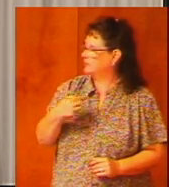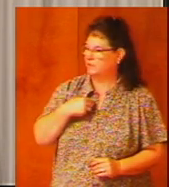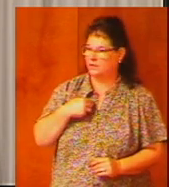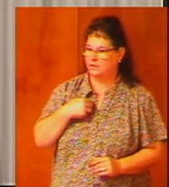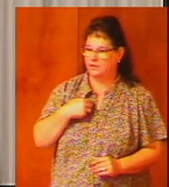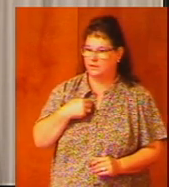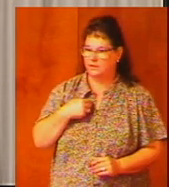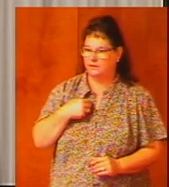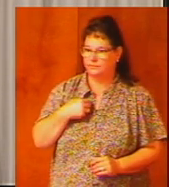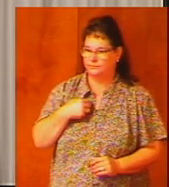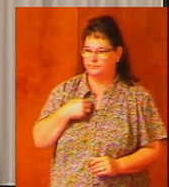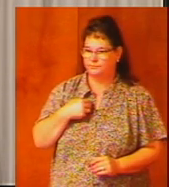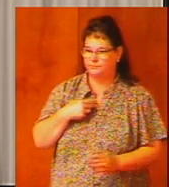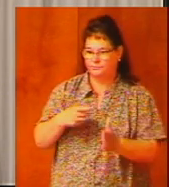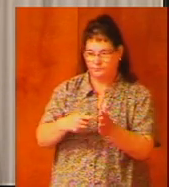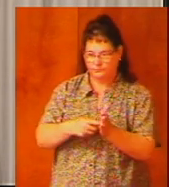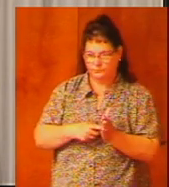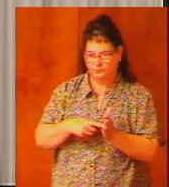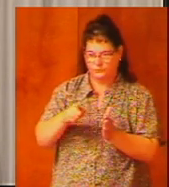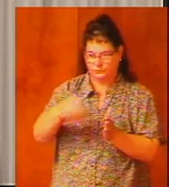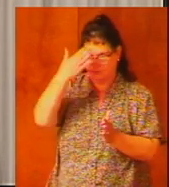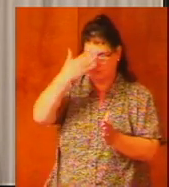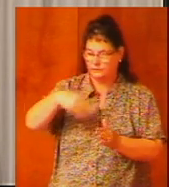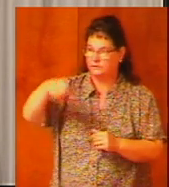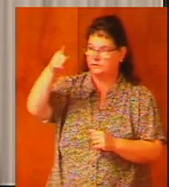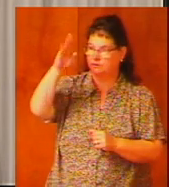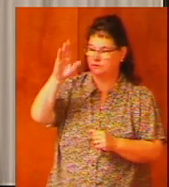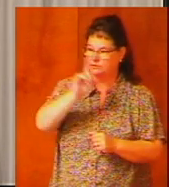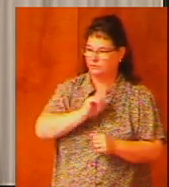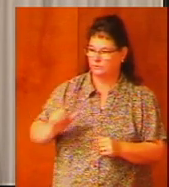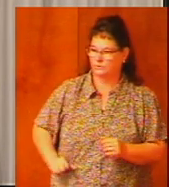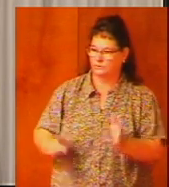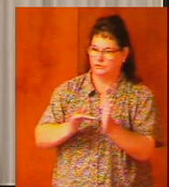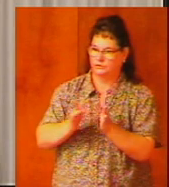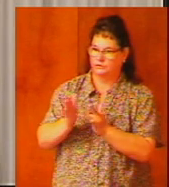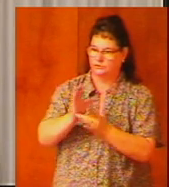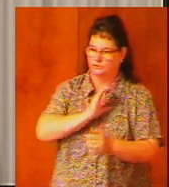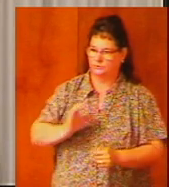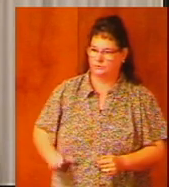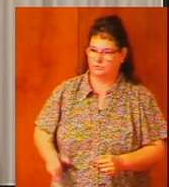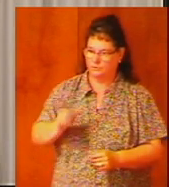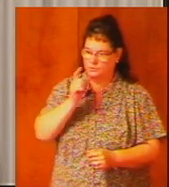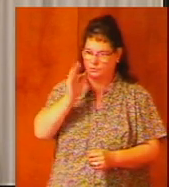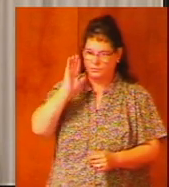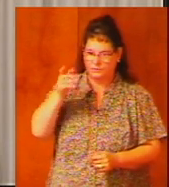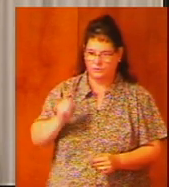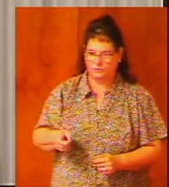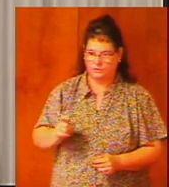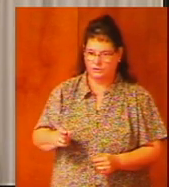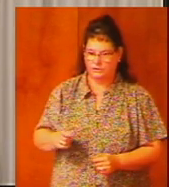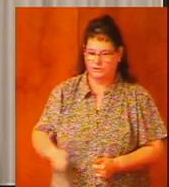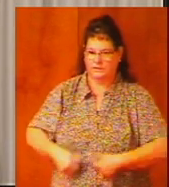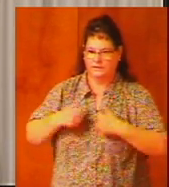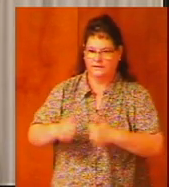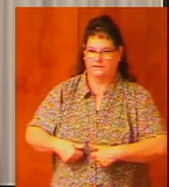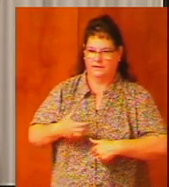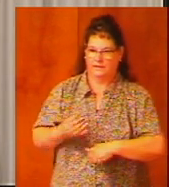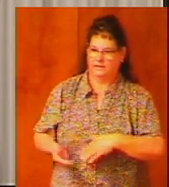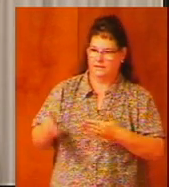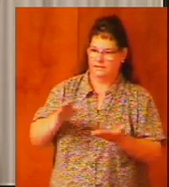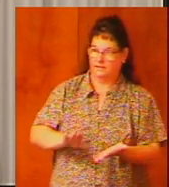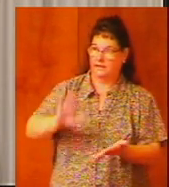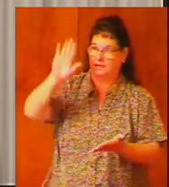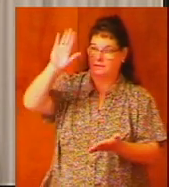charge you therefore before God and the Lord Jesus Christ who will judge the living and the dead at his